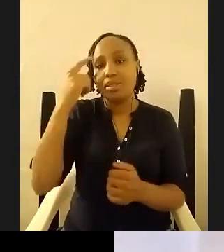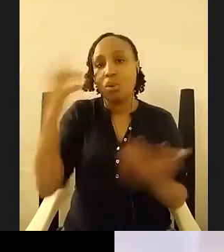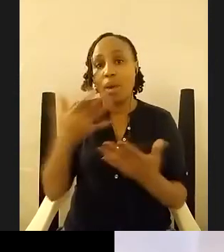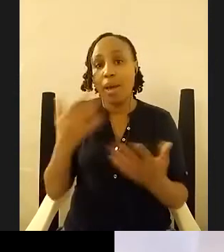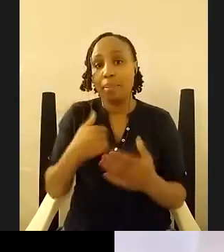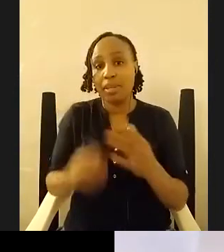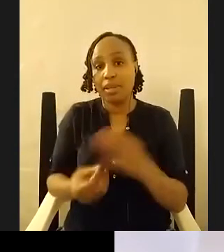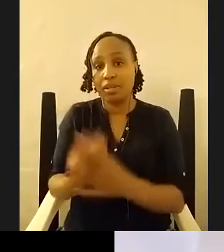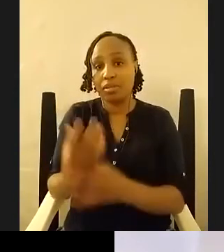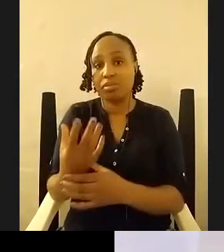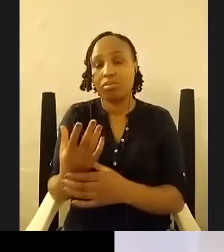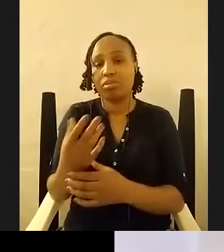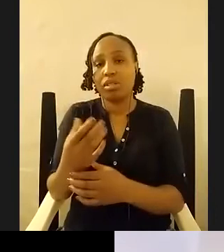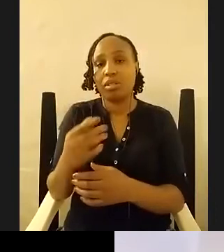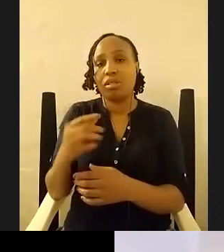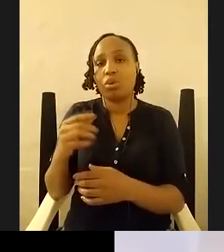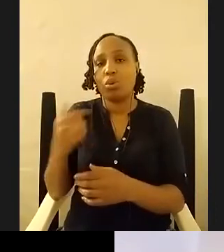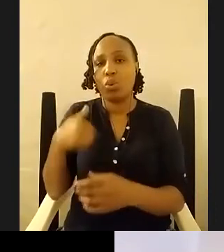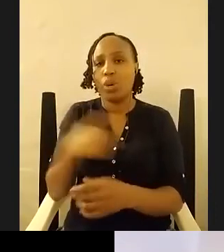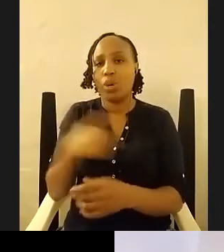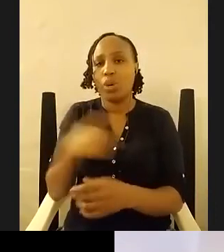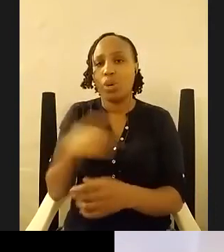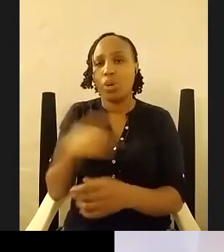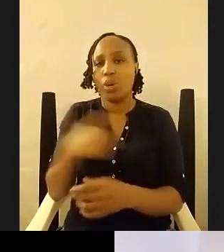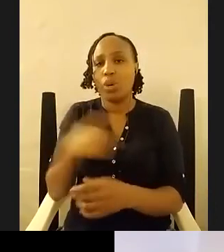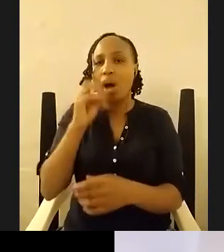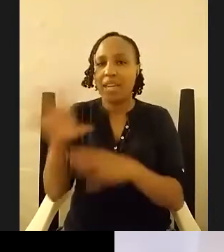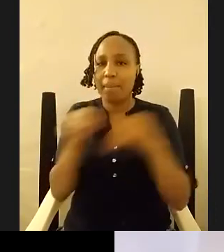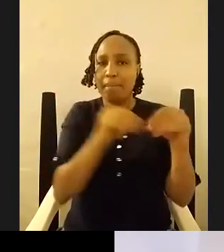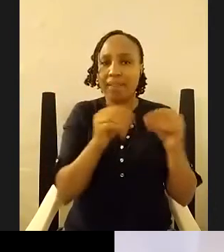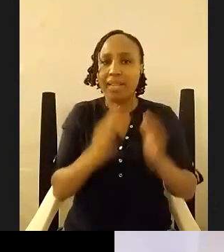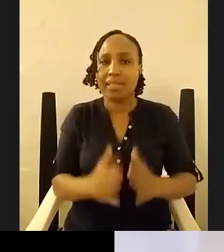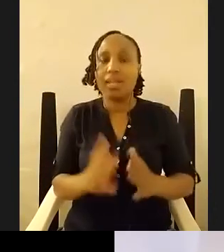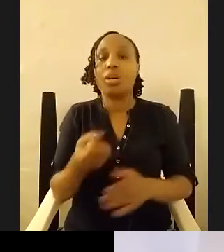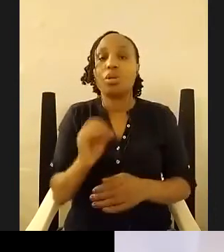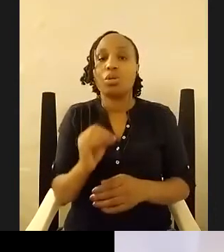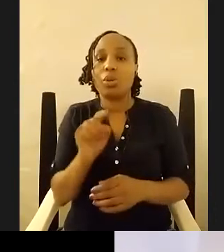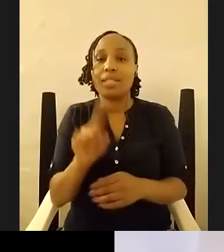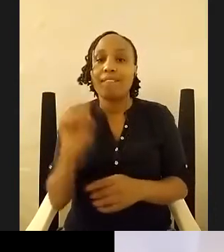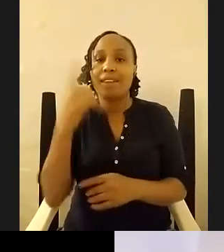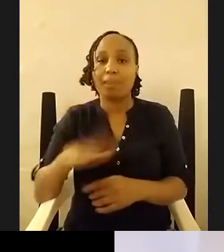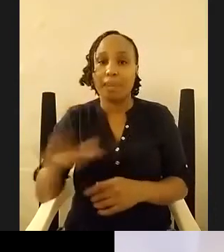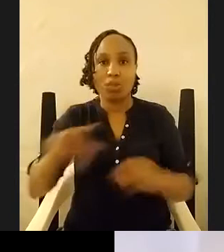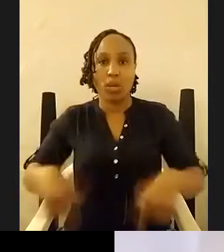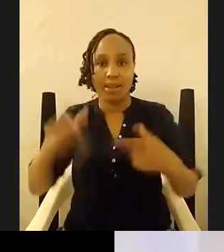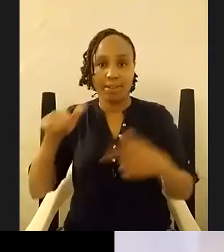um the the it's the first place that we lived in and it is the place that we lived in the longest and we continued living there for many many years